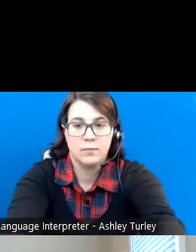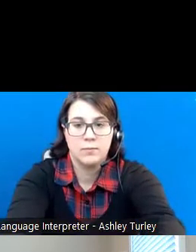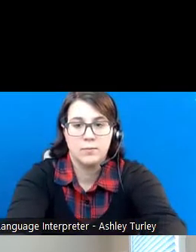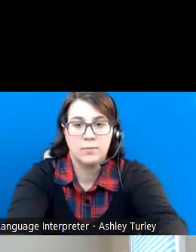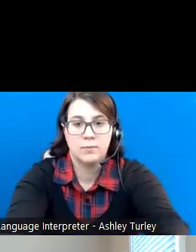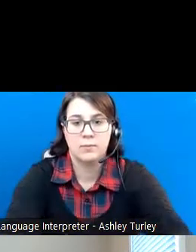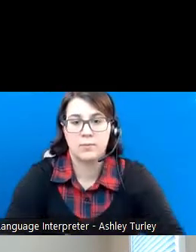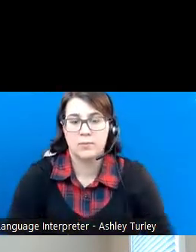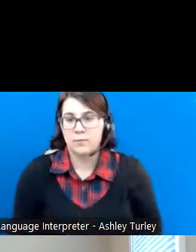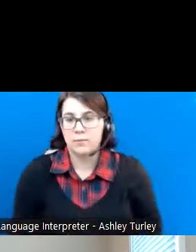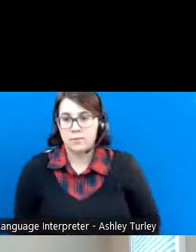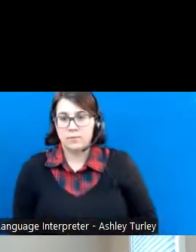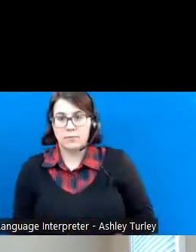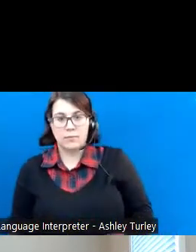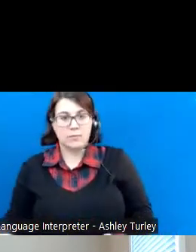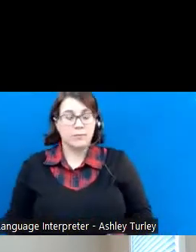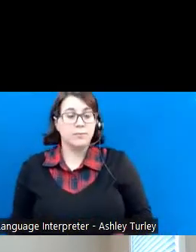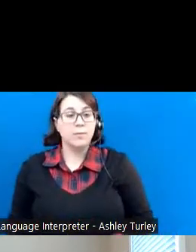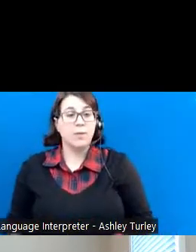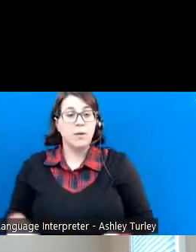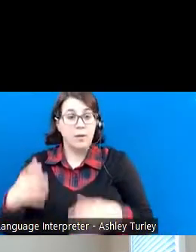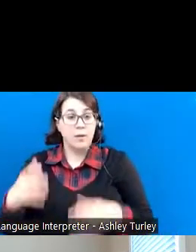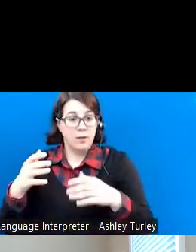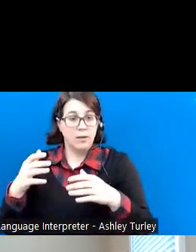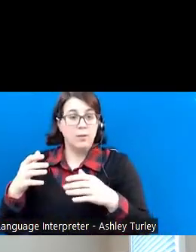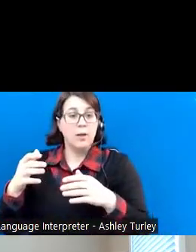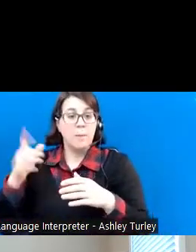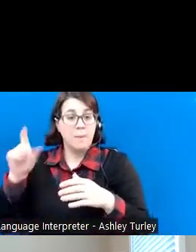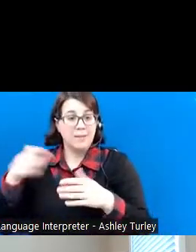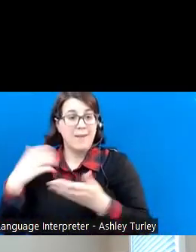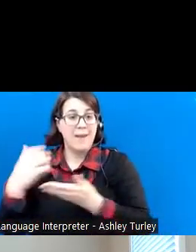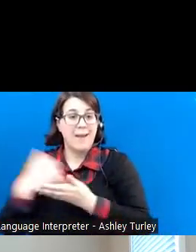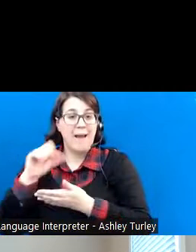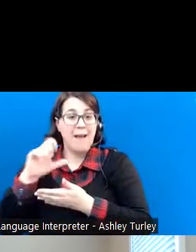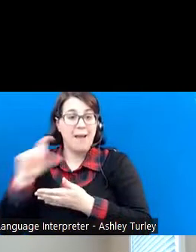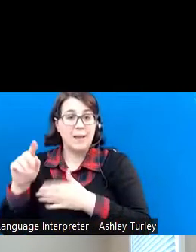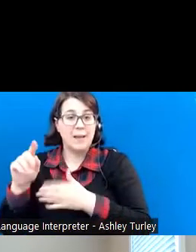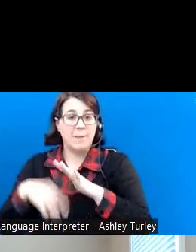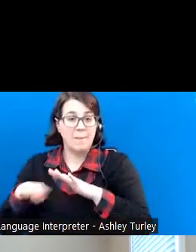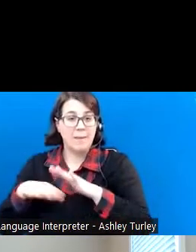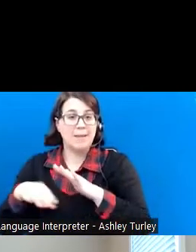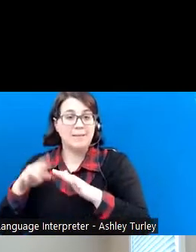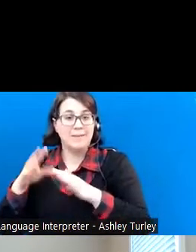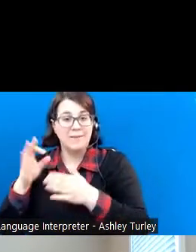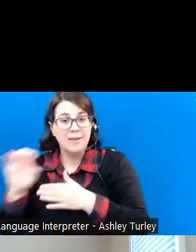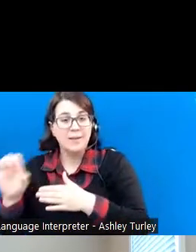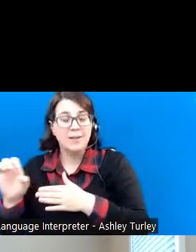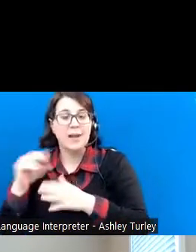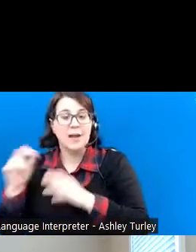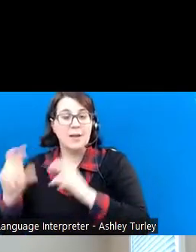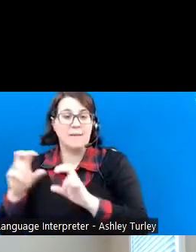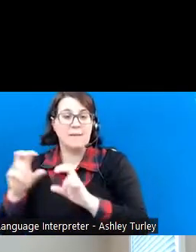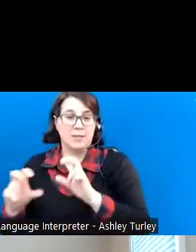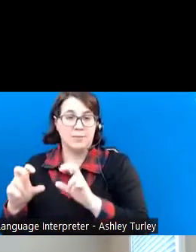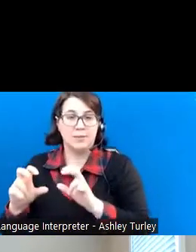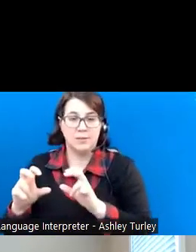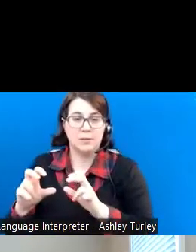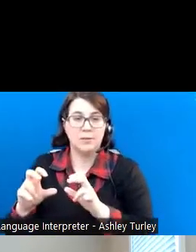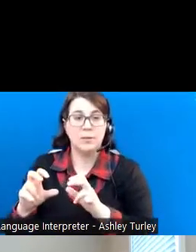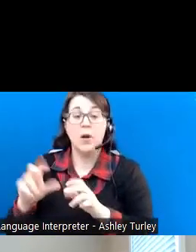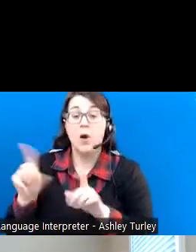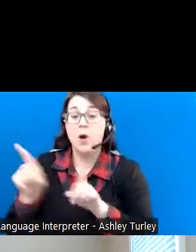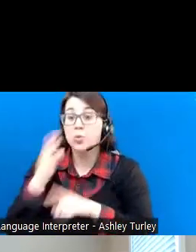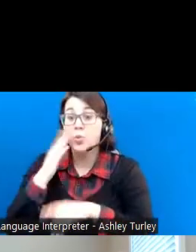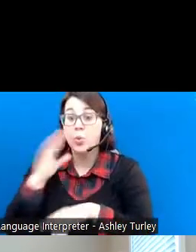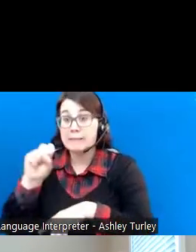SSI, it's important they know that the Social Security Administration disregards the money in an ABLE account up to